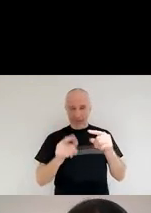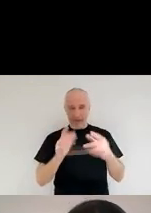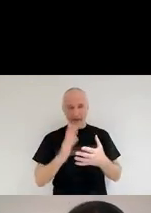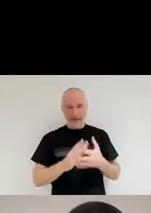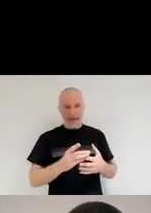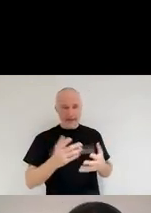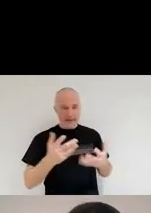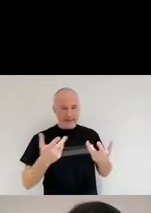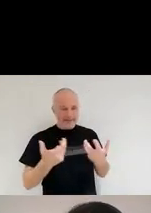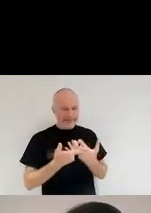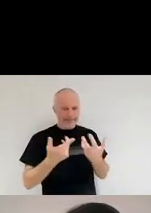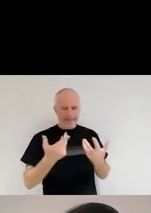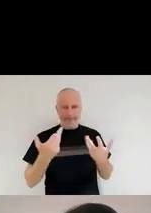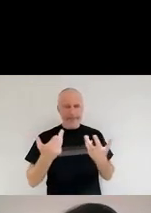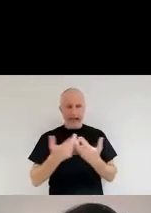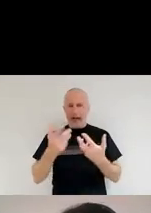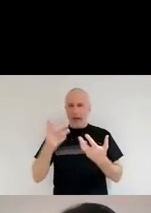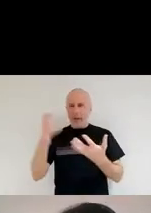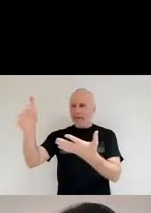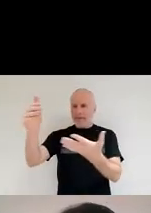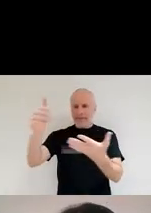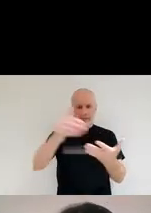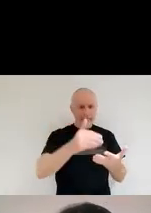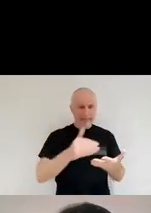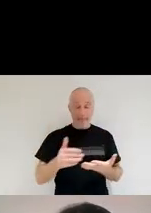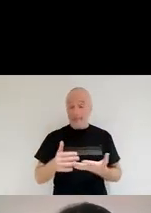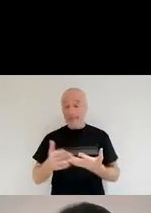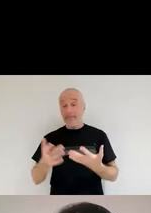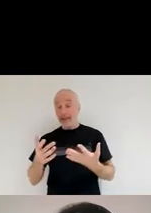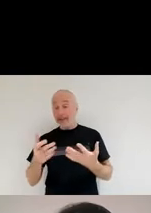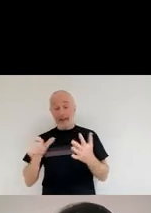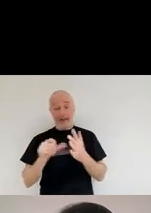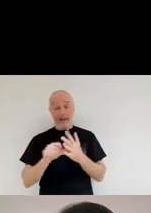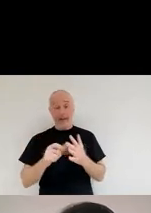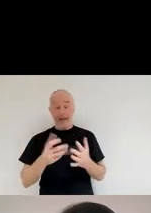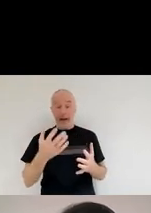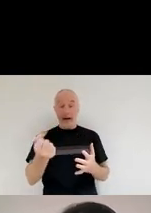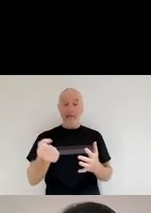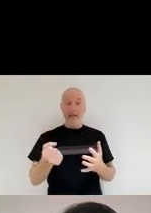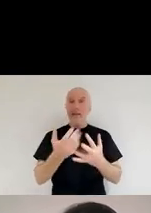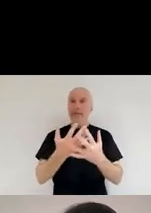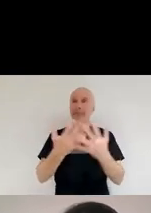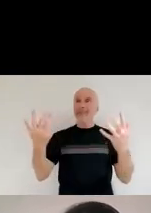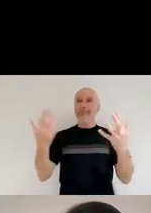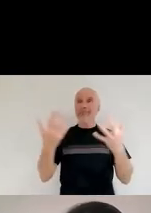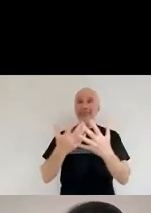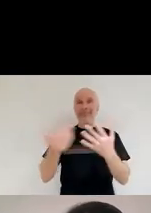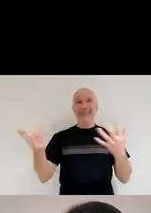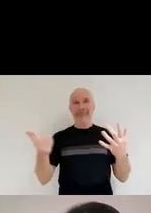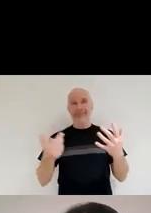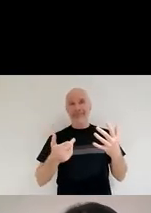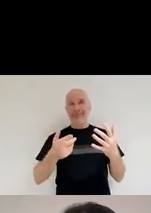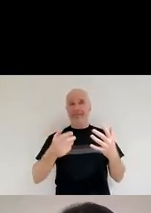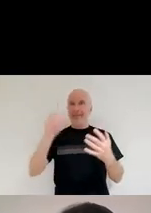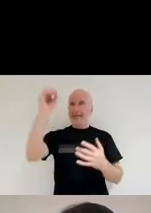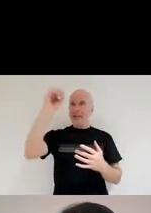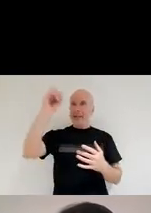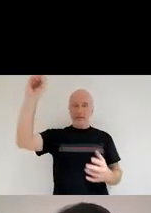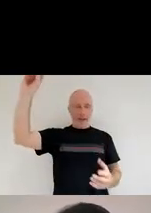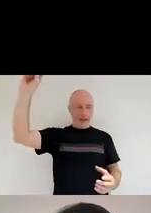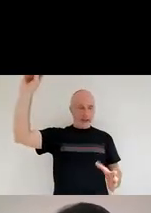this dust, but gladly we have lots and lots and lots of meteorites and dust springs that fall on Earth